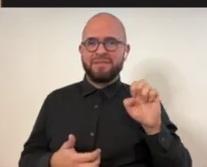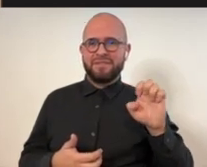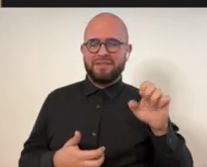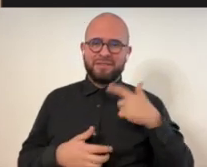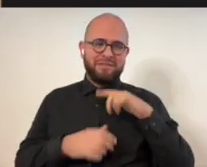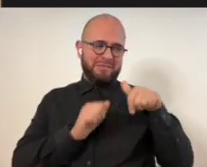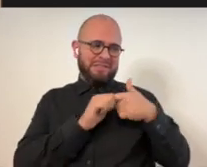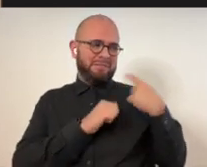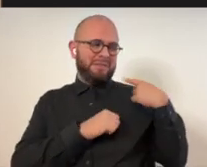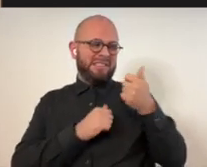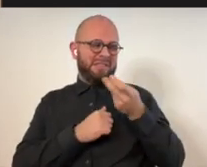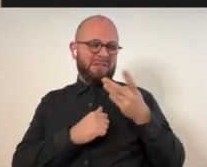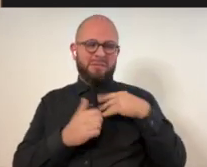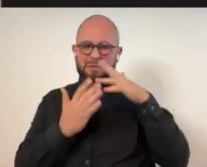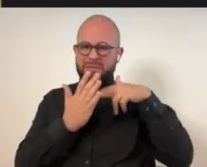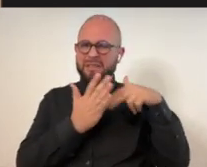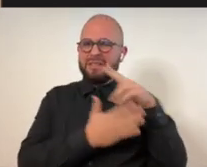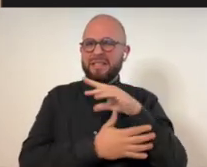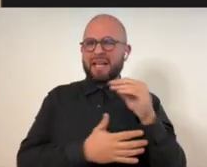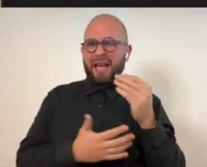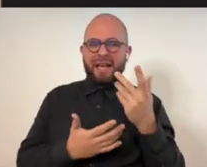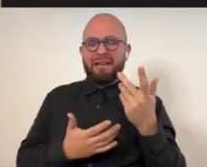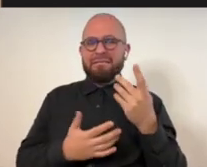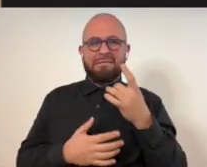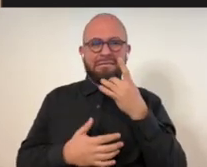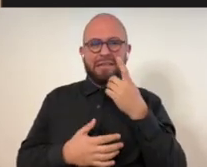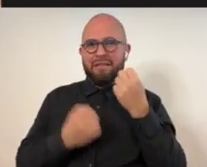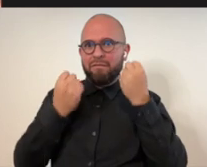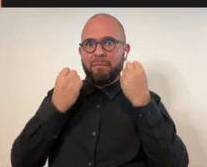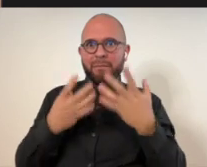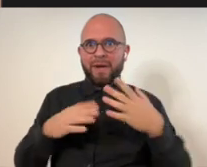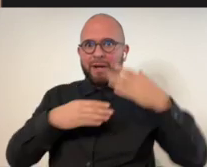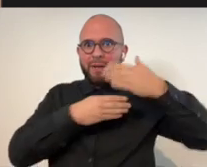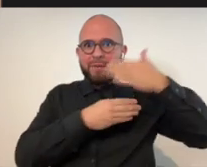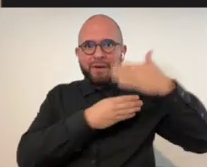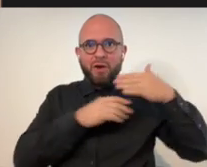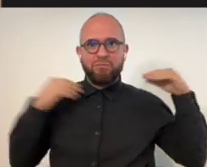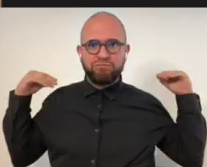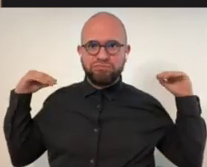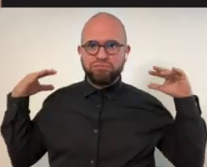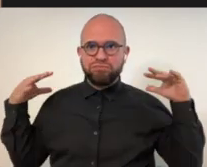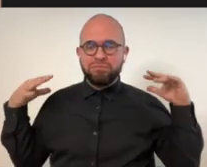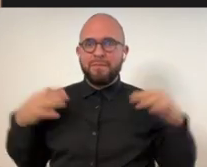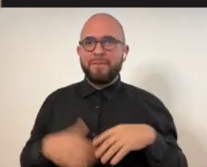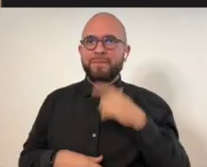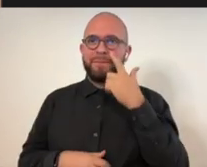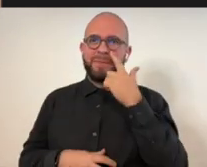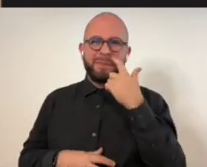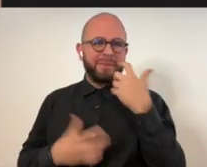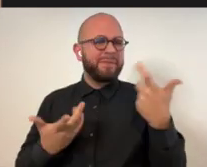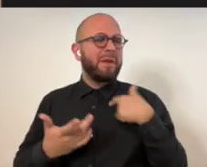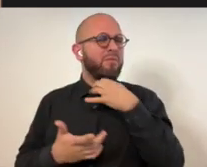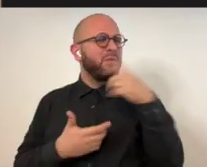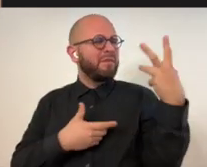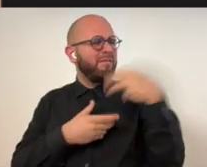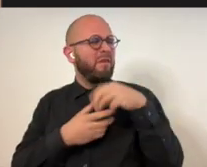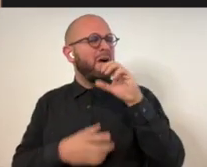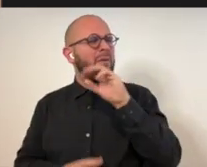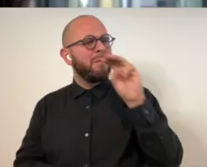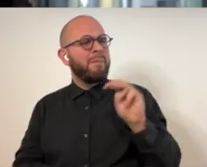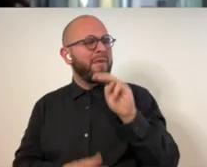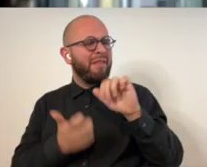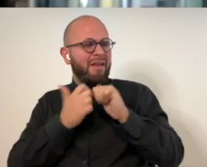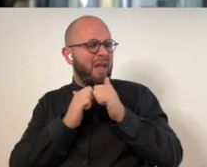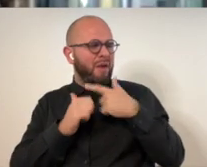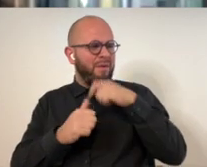living in Memphis, Tennessee. Behind me is a couple of my paintings and some light from one of my many windows.